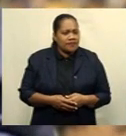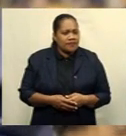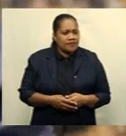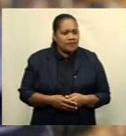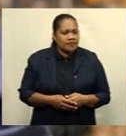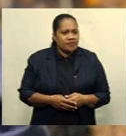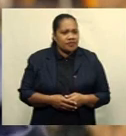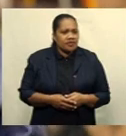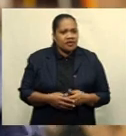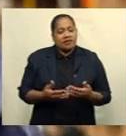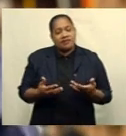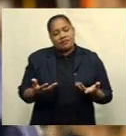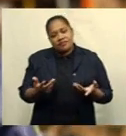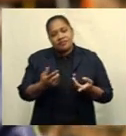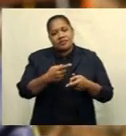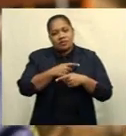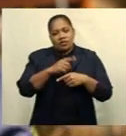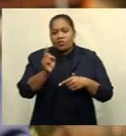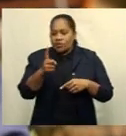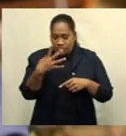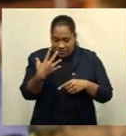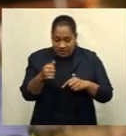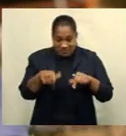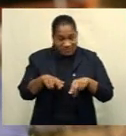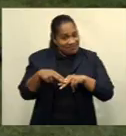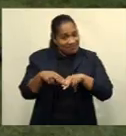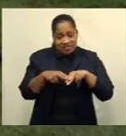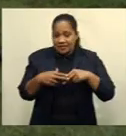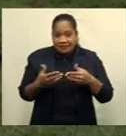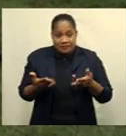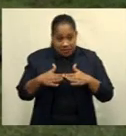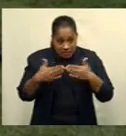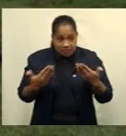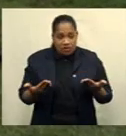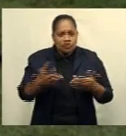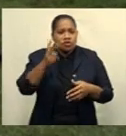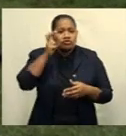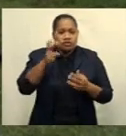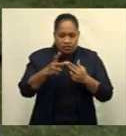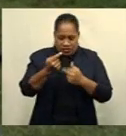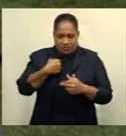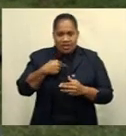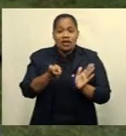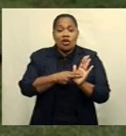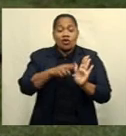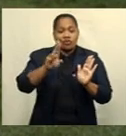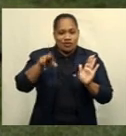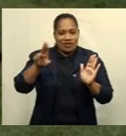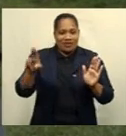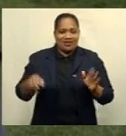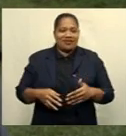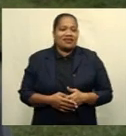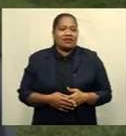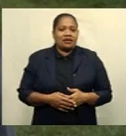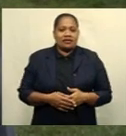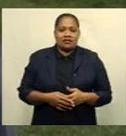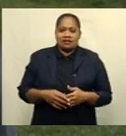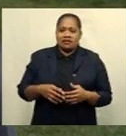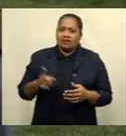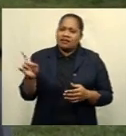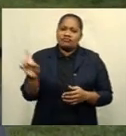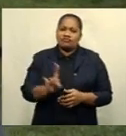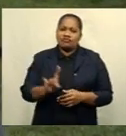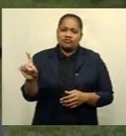We will have to deal with whatever we're facing here in Fiji. At the moment, he's training with me, no sorry, coming daily from Suva.